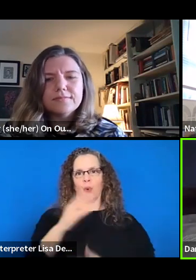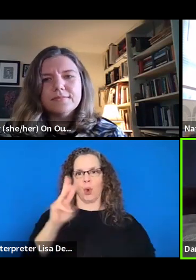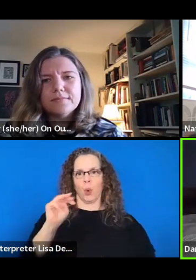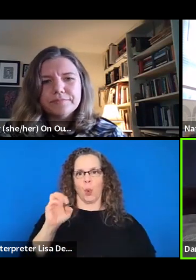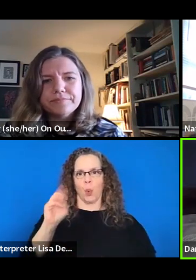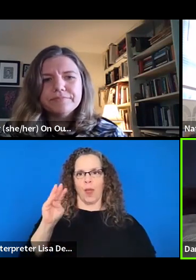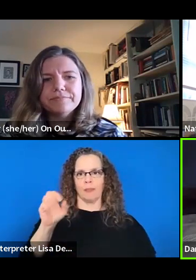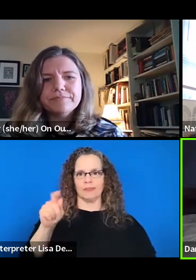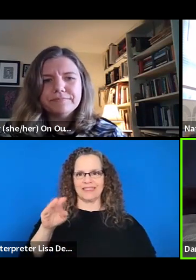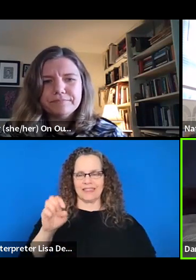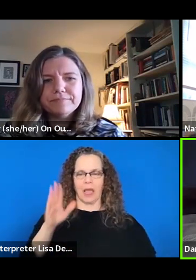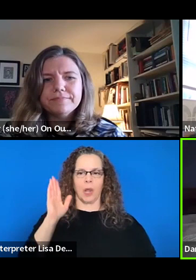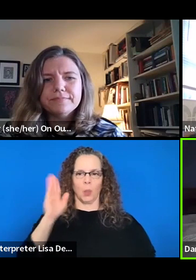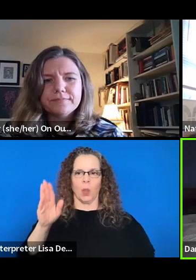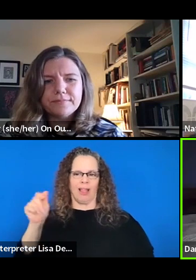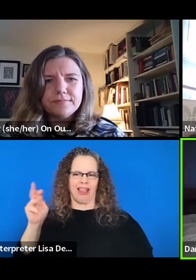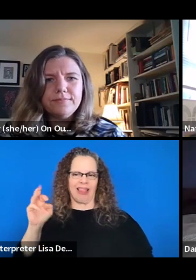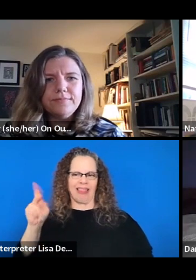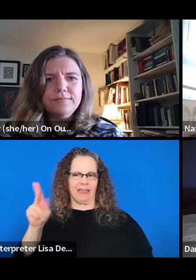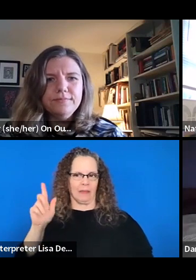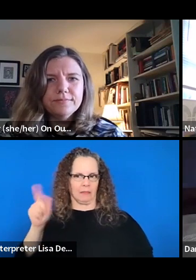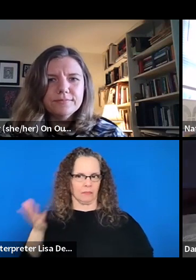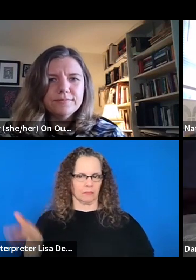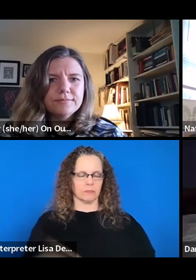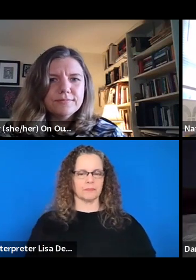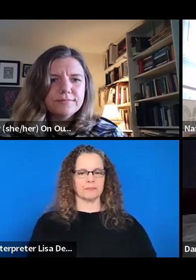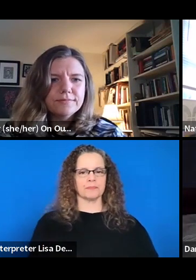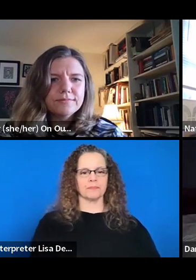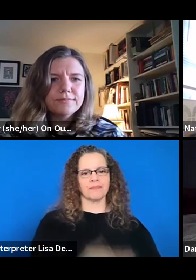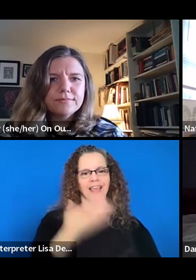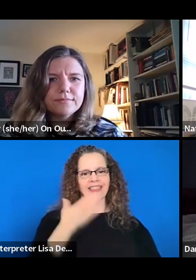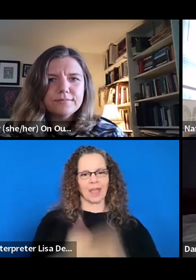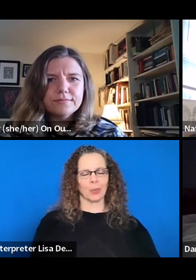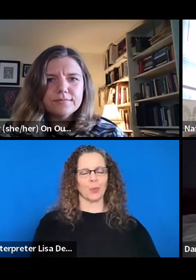be linked on HowlRound. Excellent. Thank you.